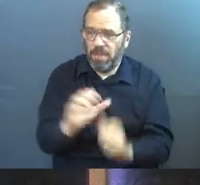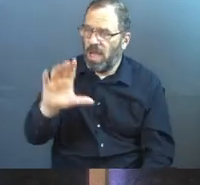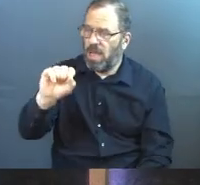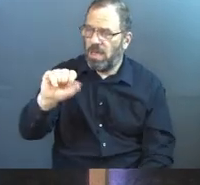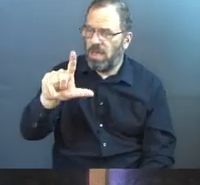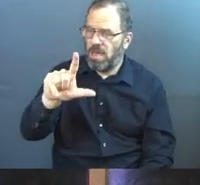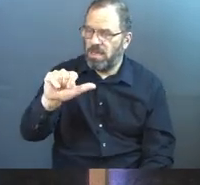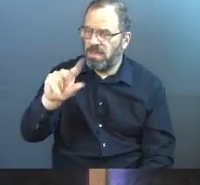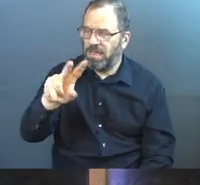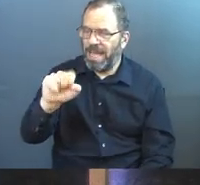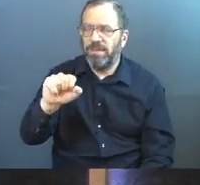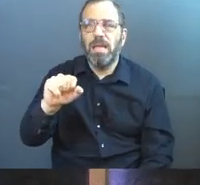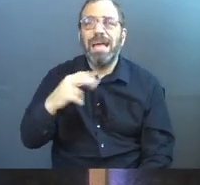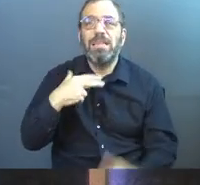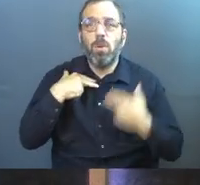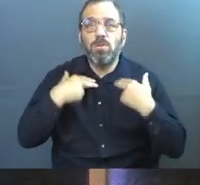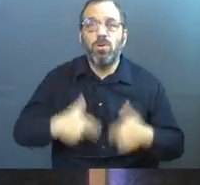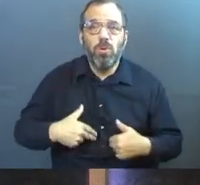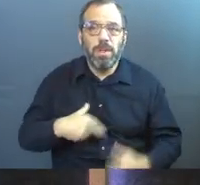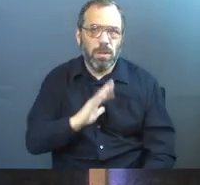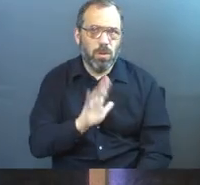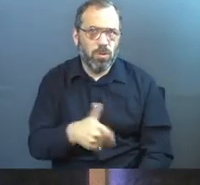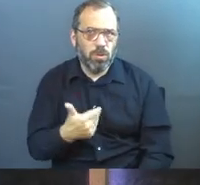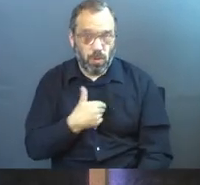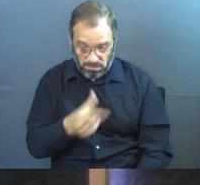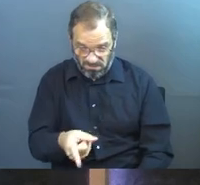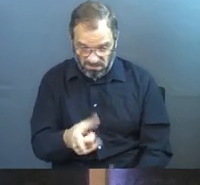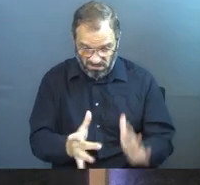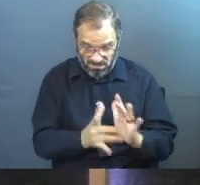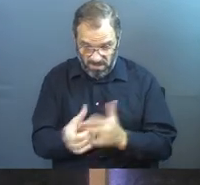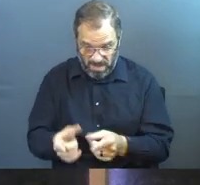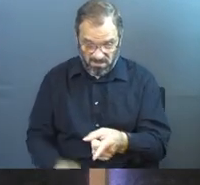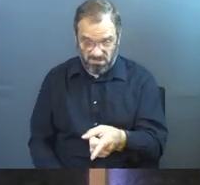That is human souls. That's in your Bible.